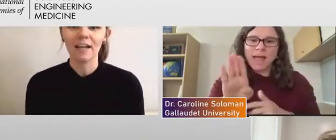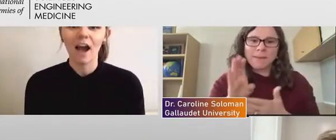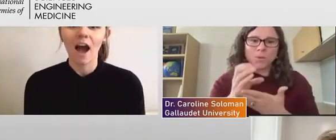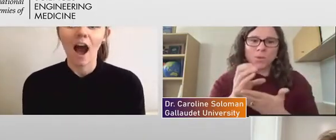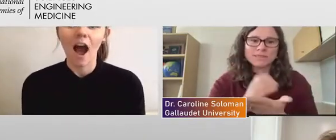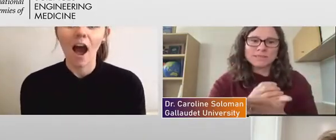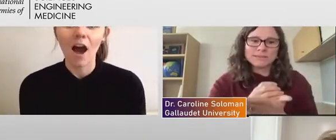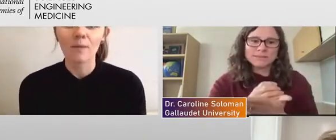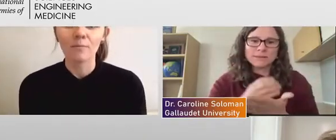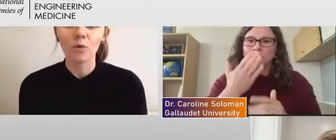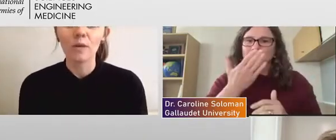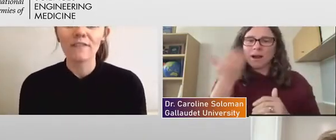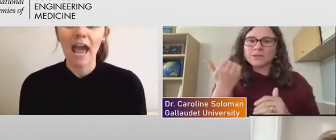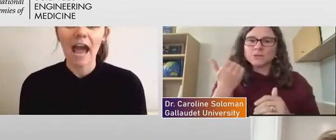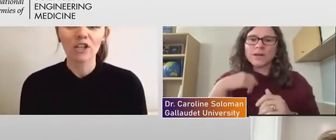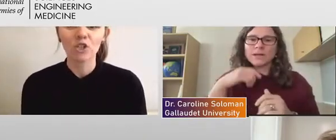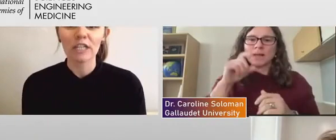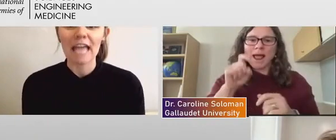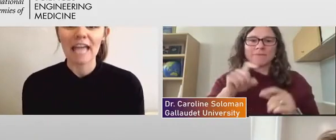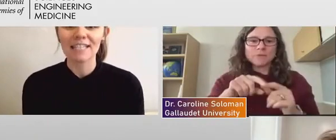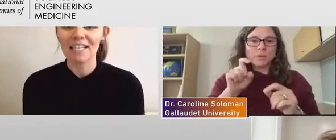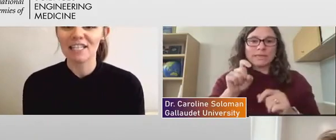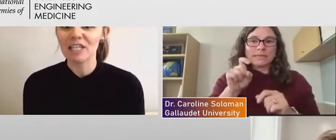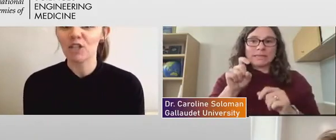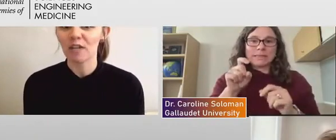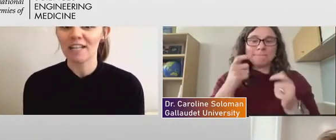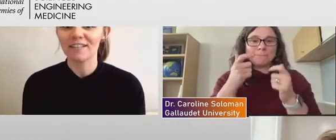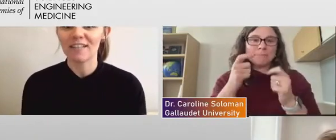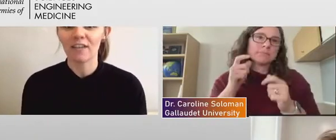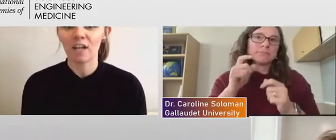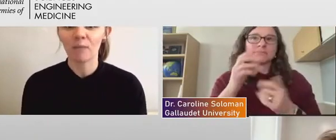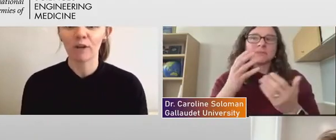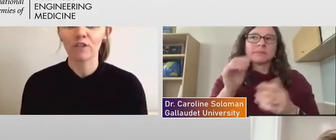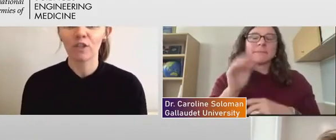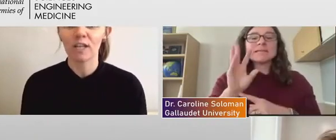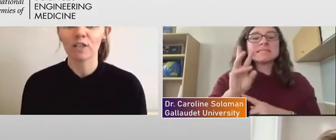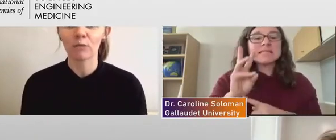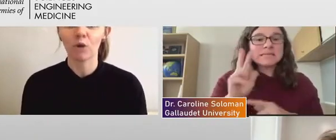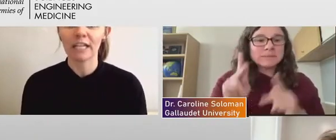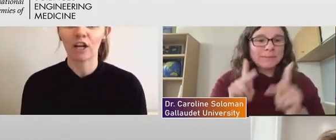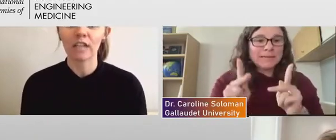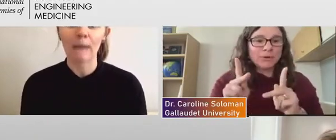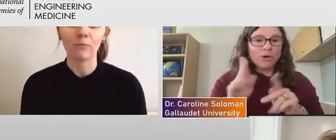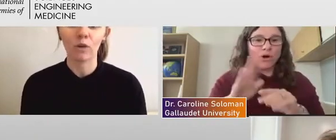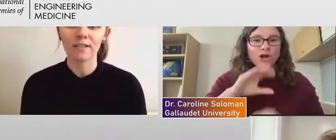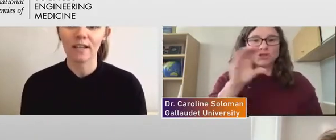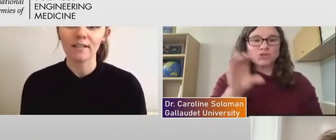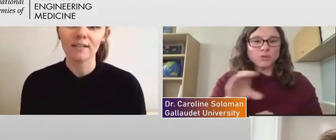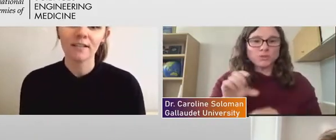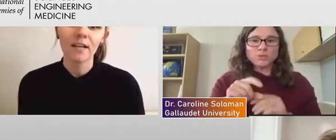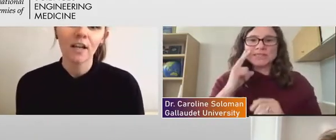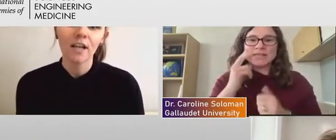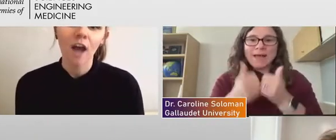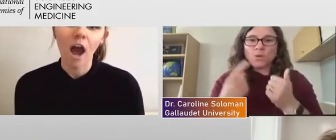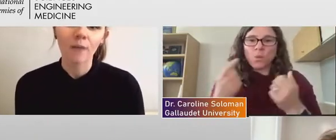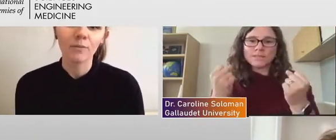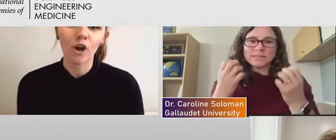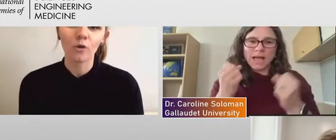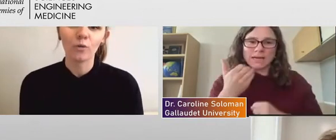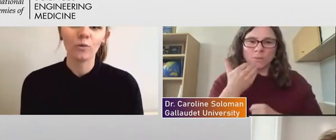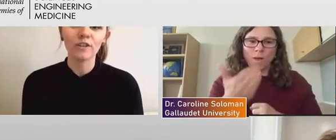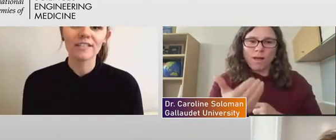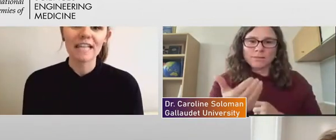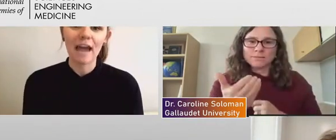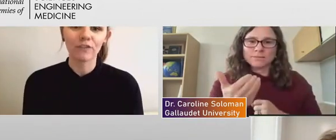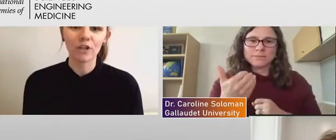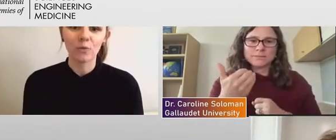um, we've actually seen a decrease in the number of students enrolling in our lab courses. Um, you know,